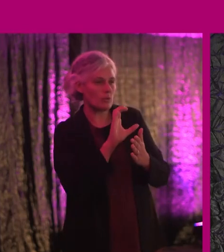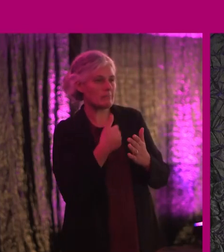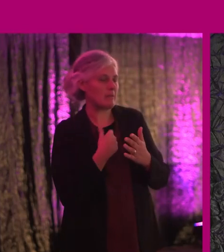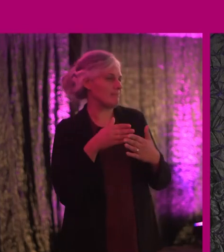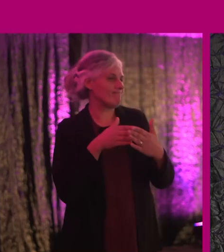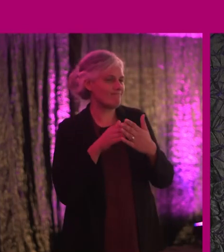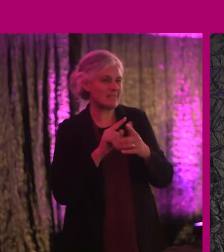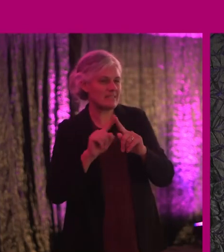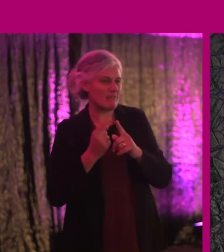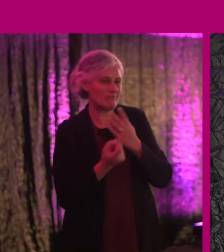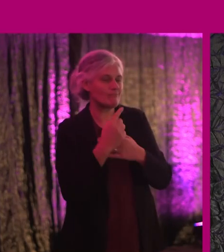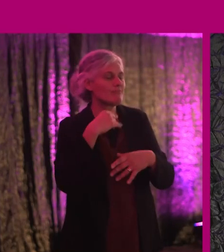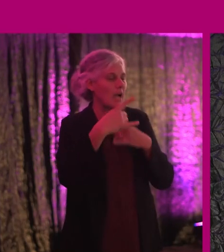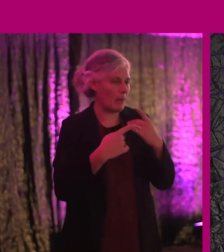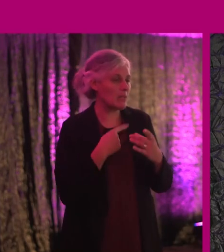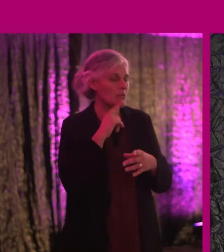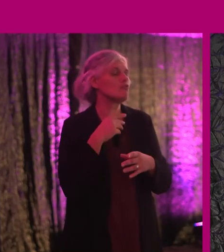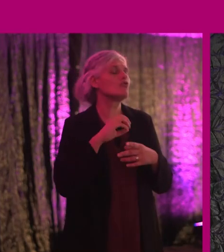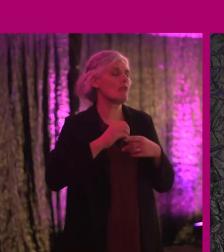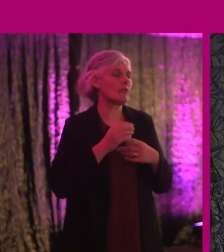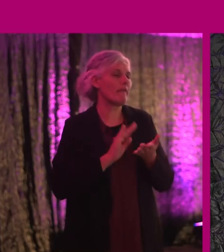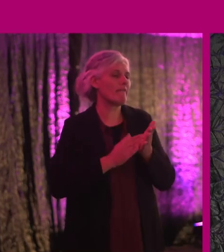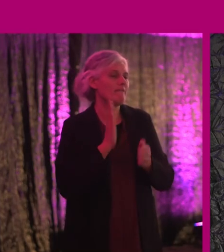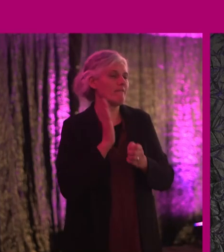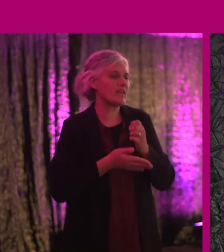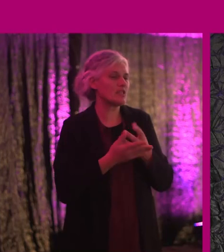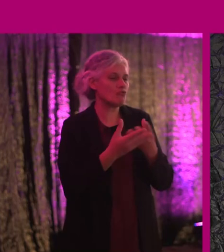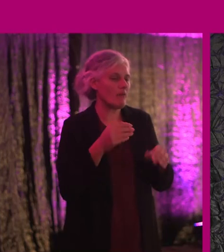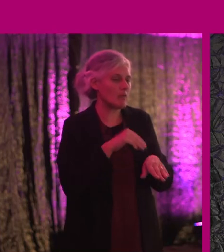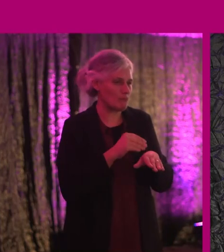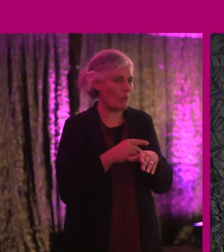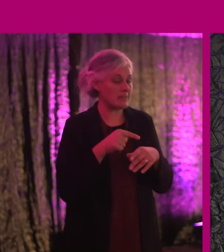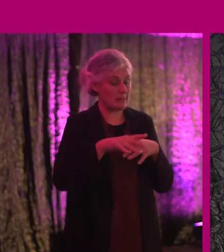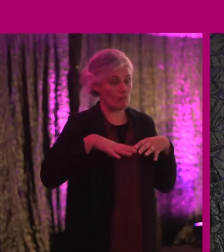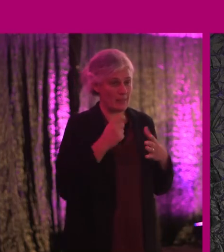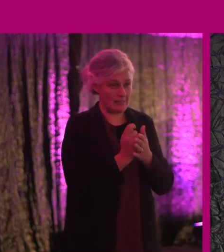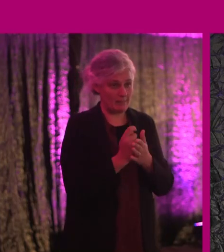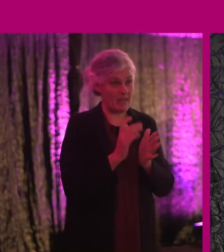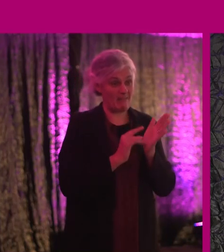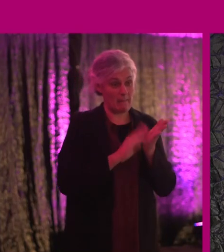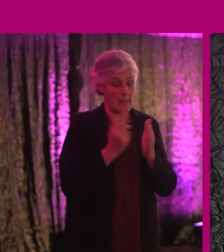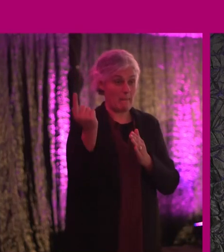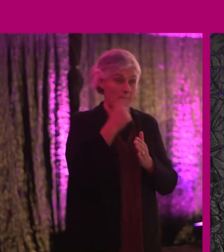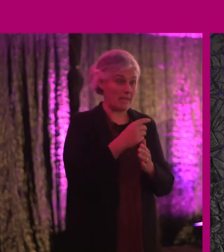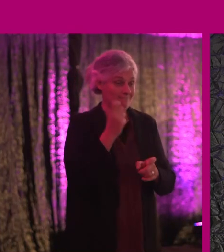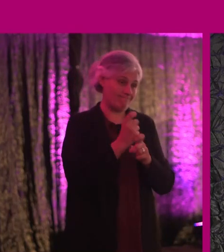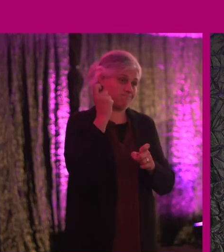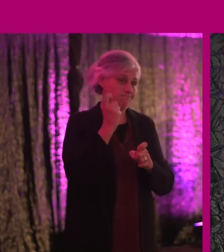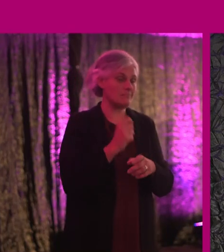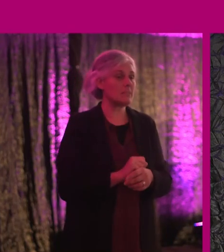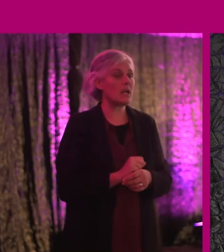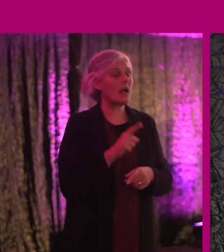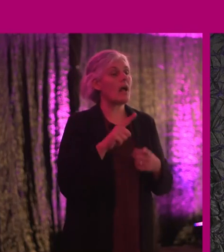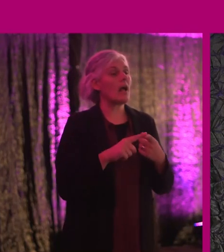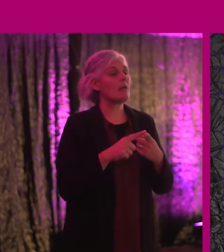issue. We'll do our very best over the break and hope to get it resolved. So back in 15 minutes sharp, which will be